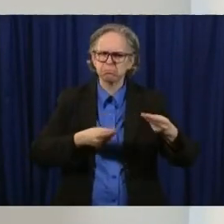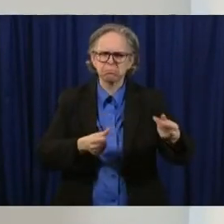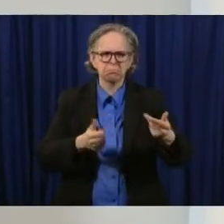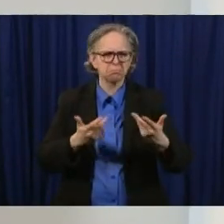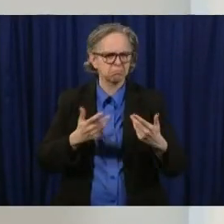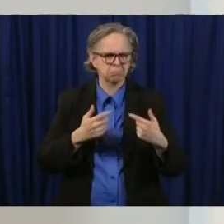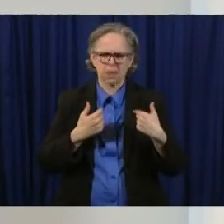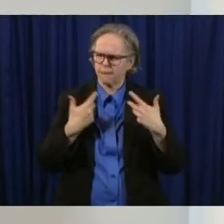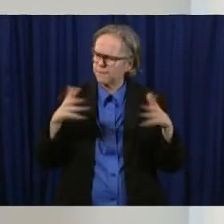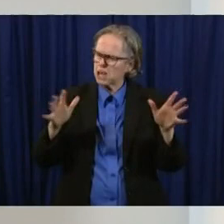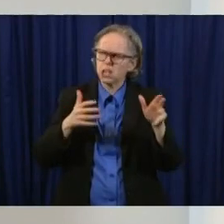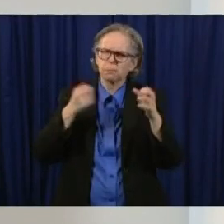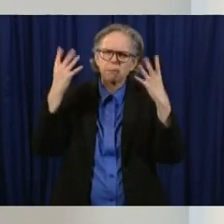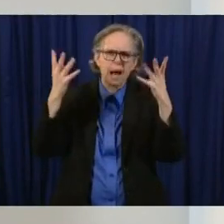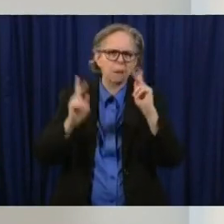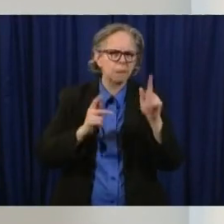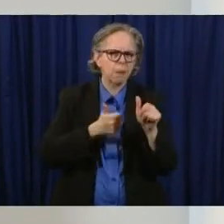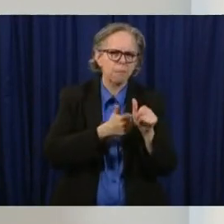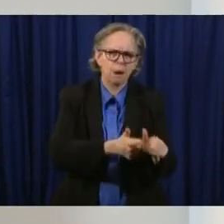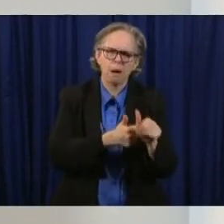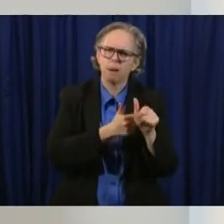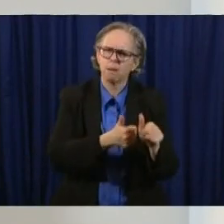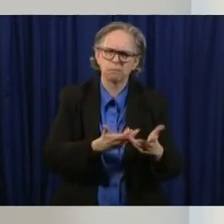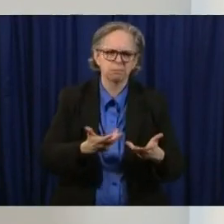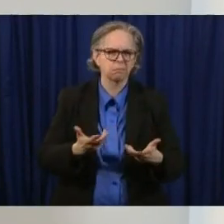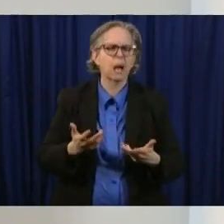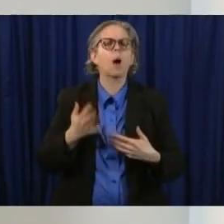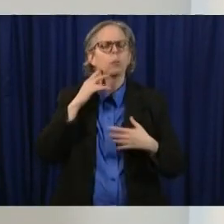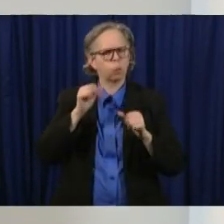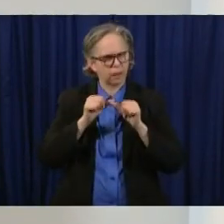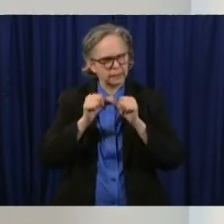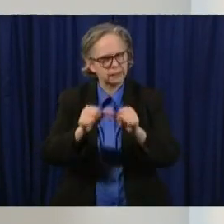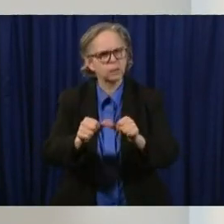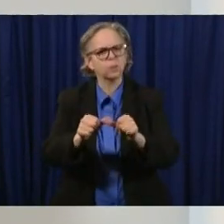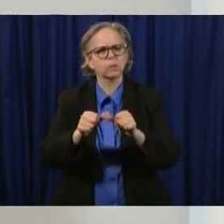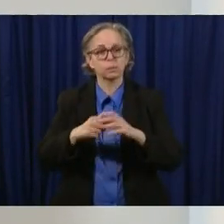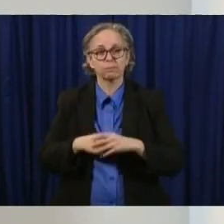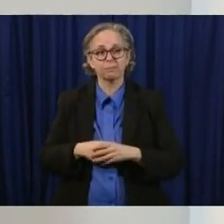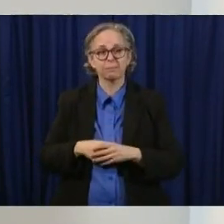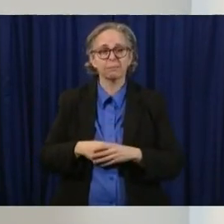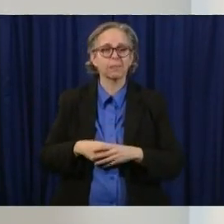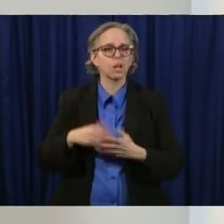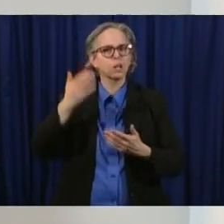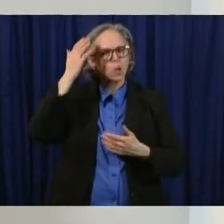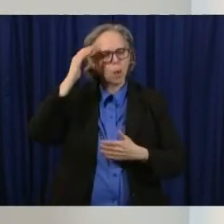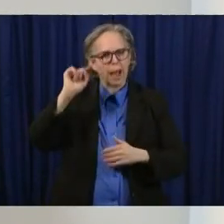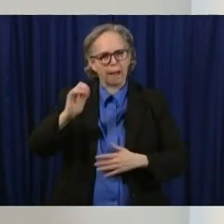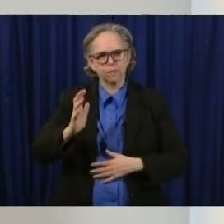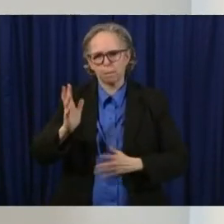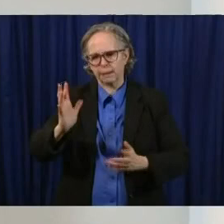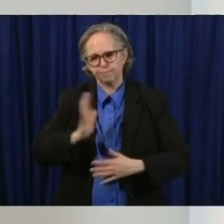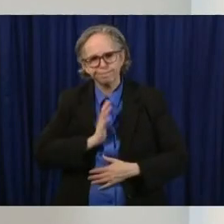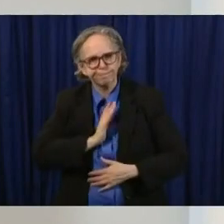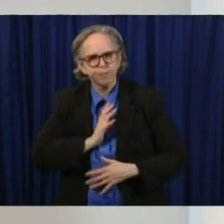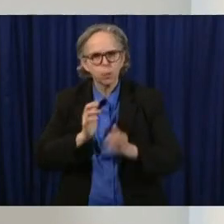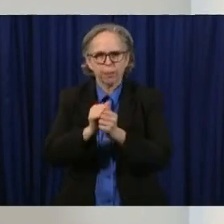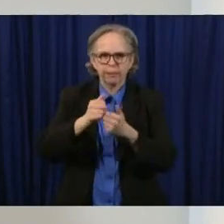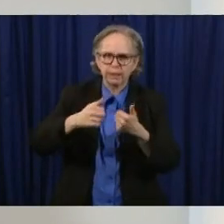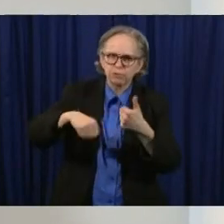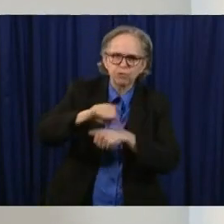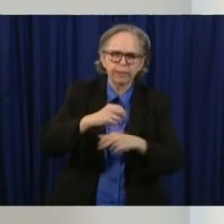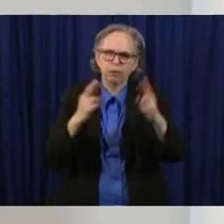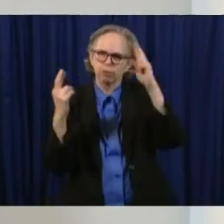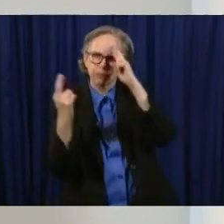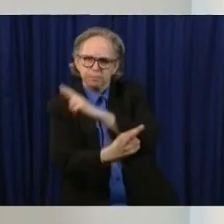and we fully expect that that will continue to happen we we have to be civil with one another we we have to to work to respect one another